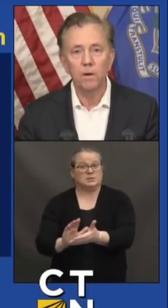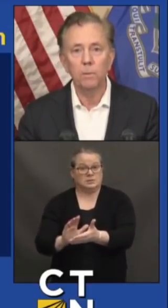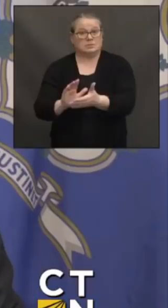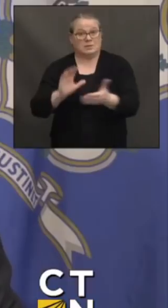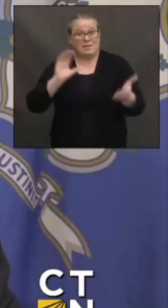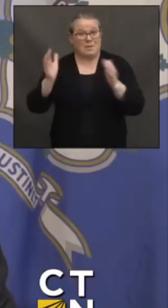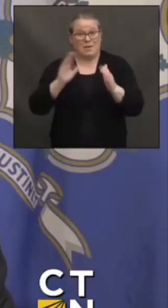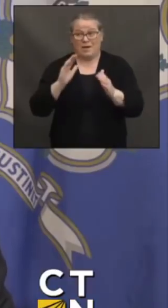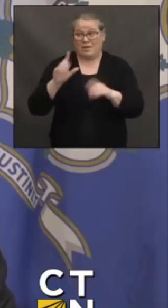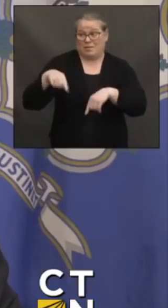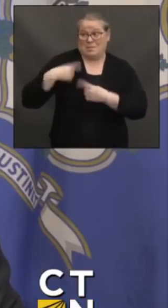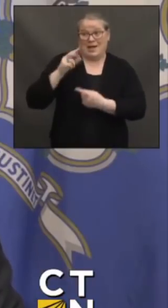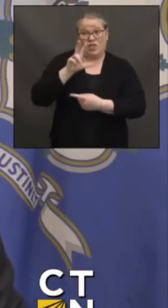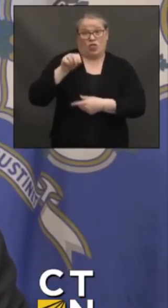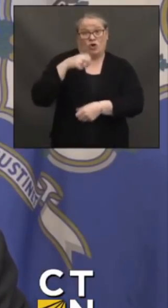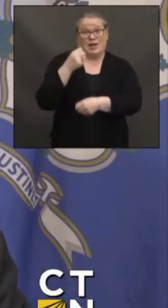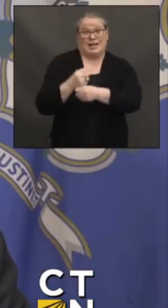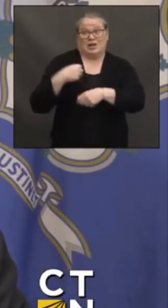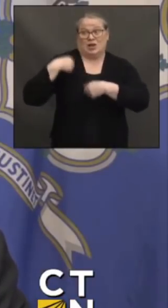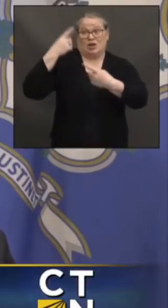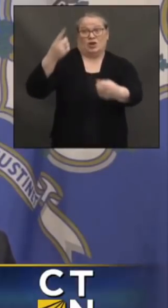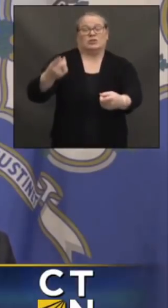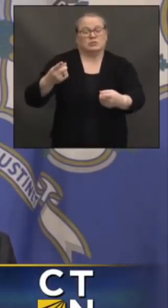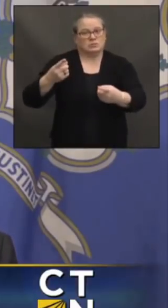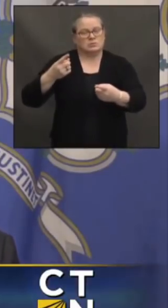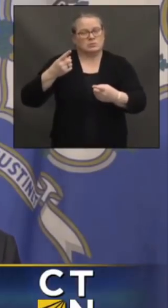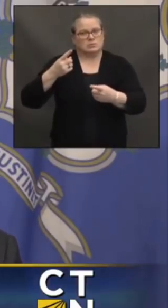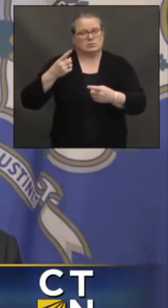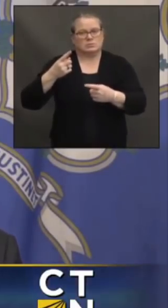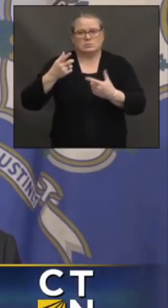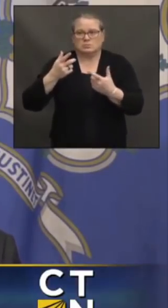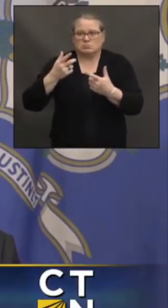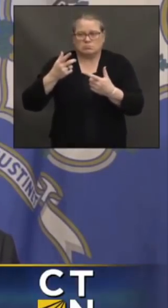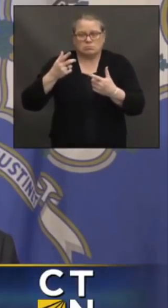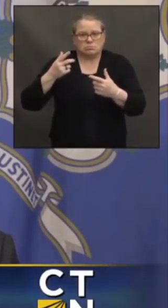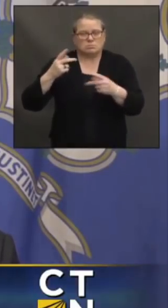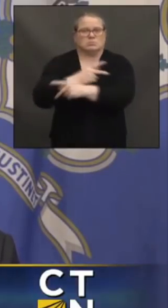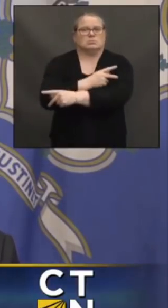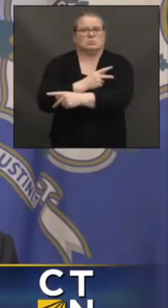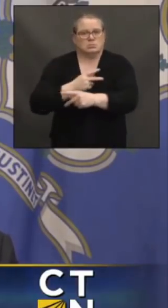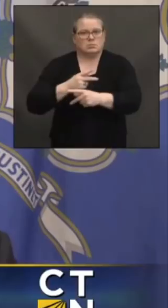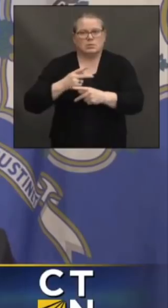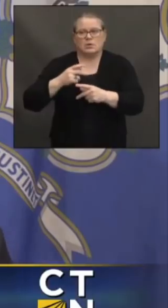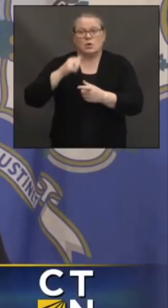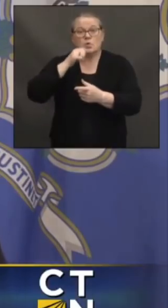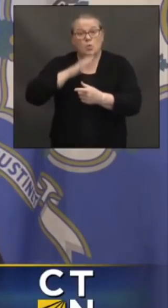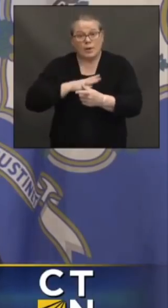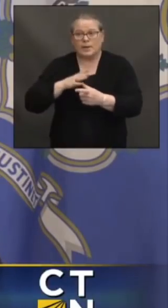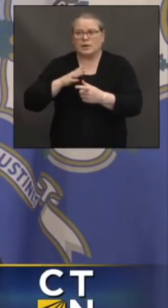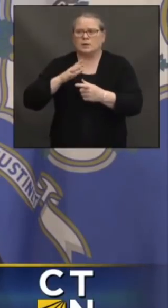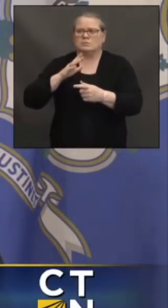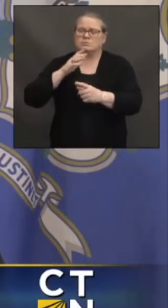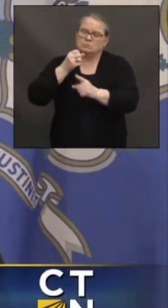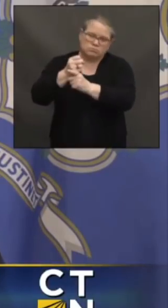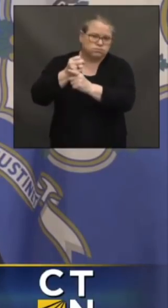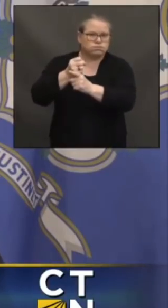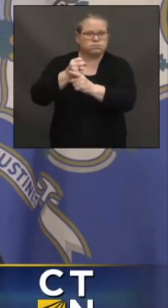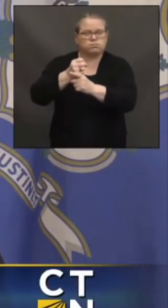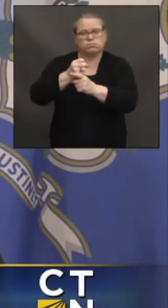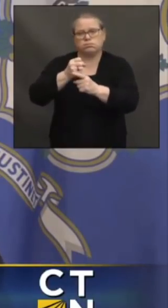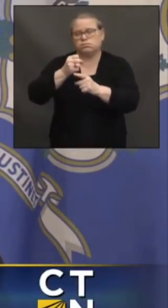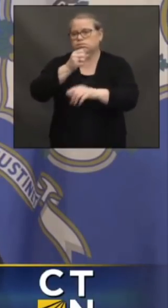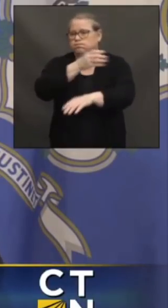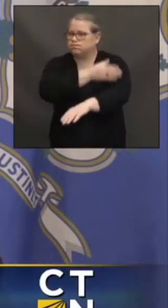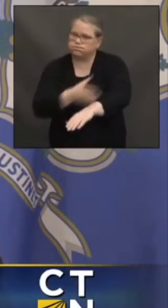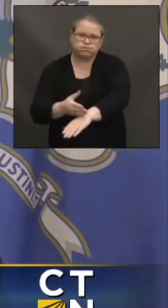Women have been particularly hard hit by this pandemic. The first to lose their jobs, slower to get back,